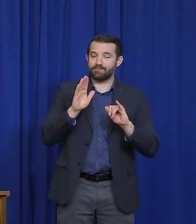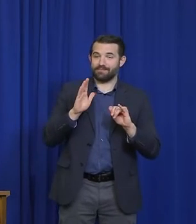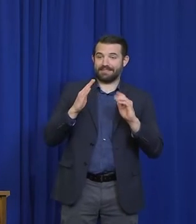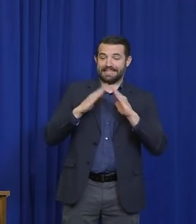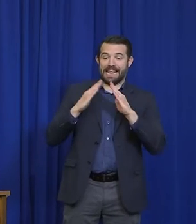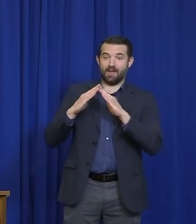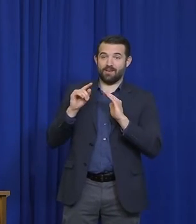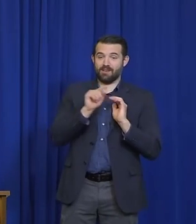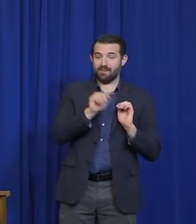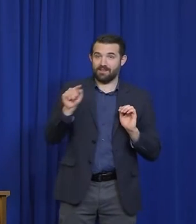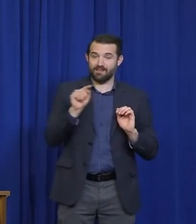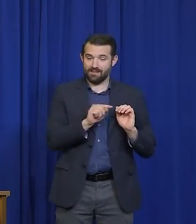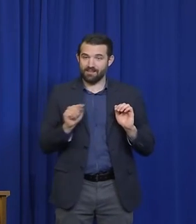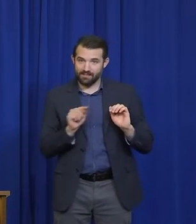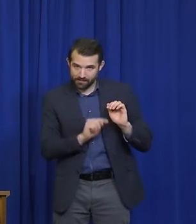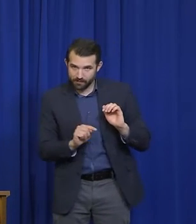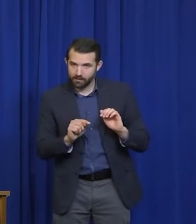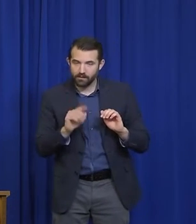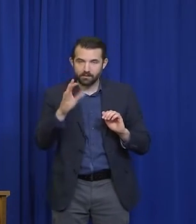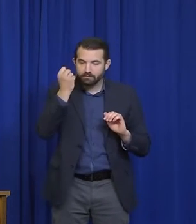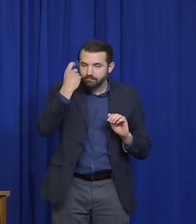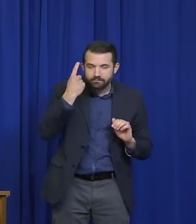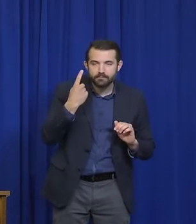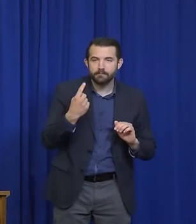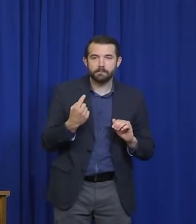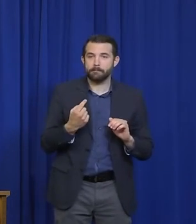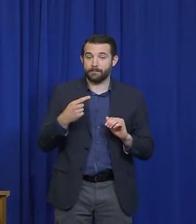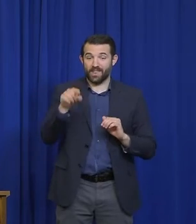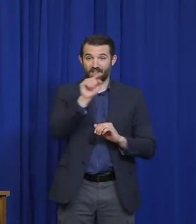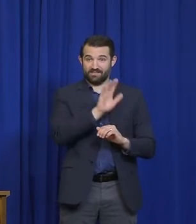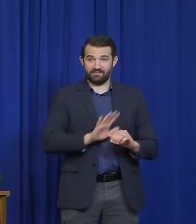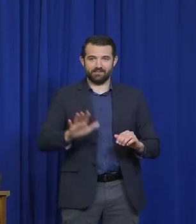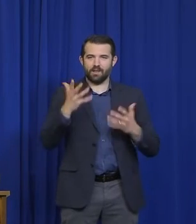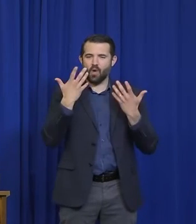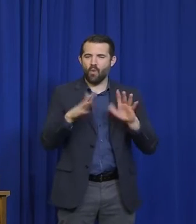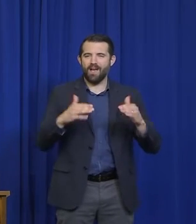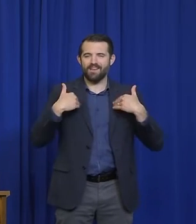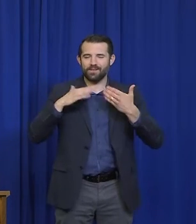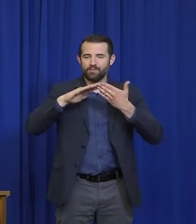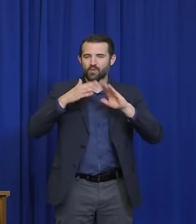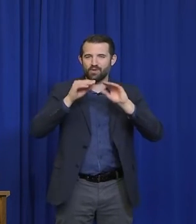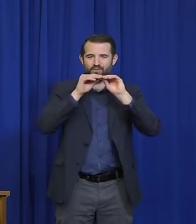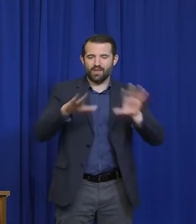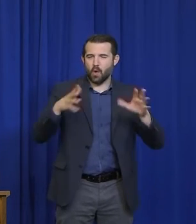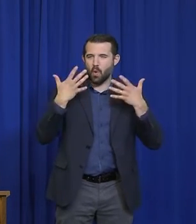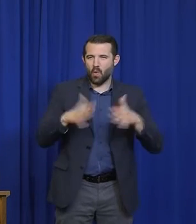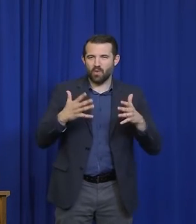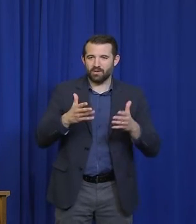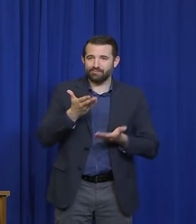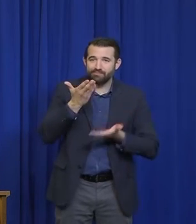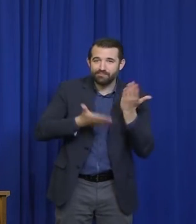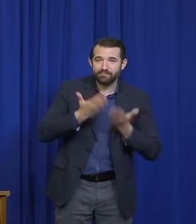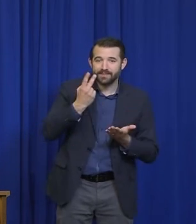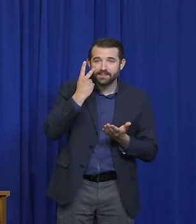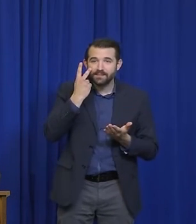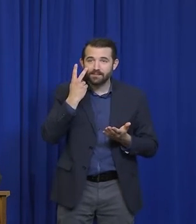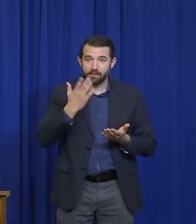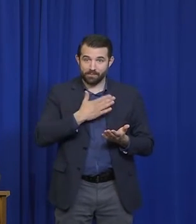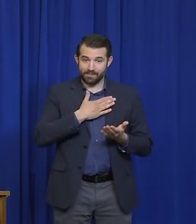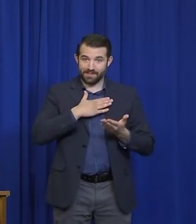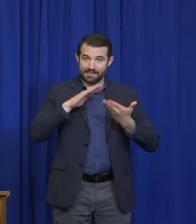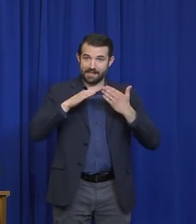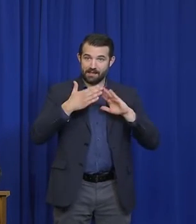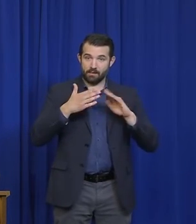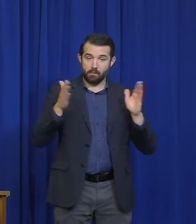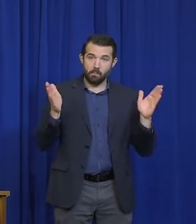those places. So, the town-by-town view could actually give people a false sense of security into what's going on. That's why